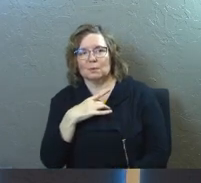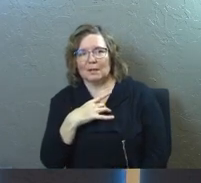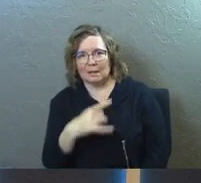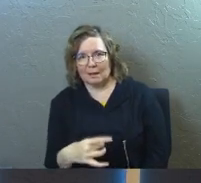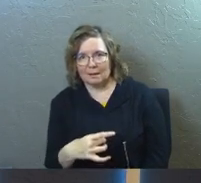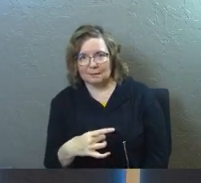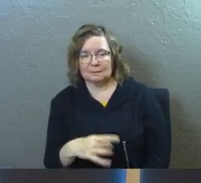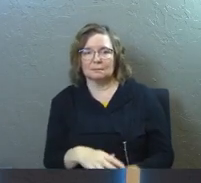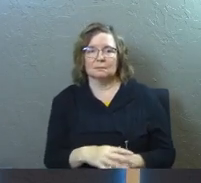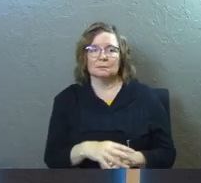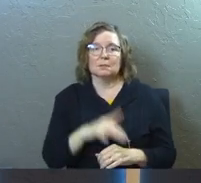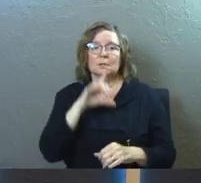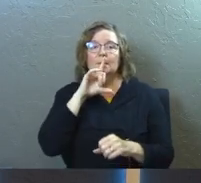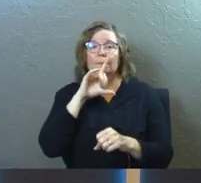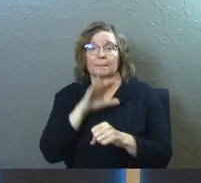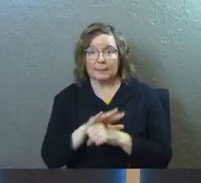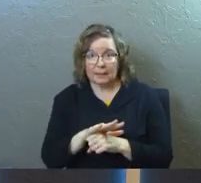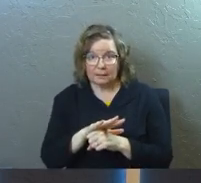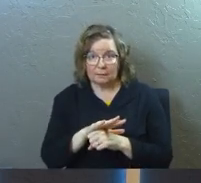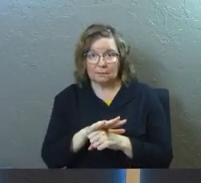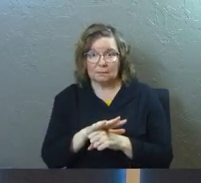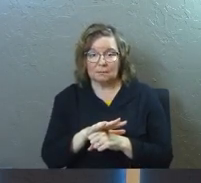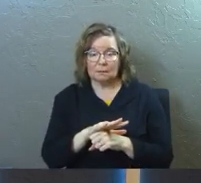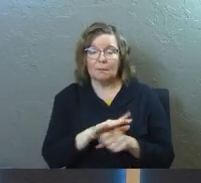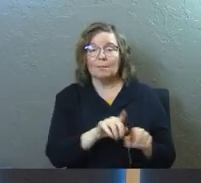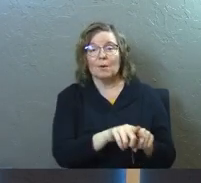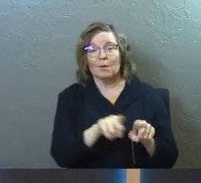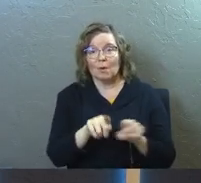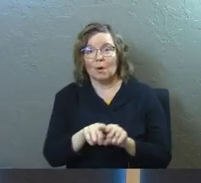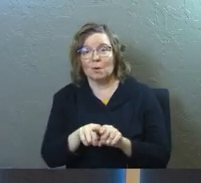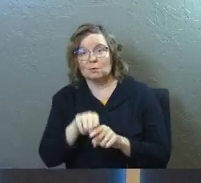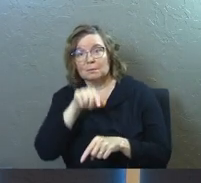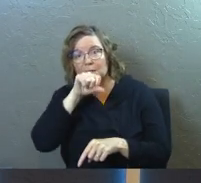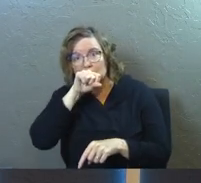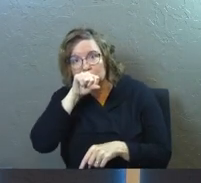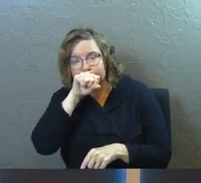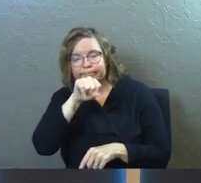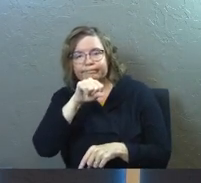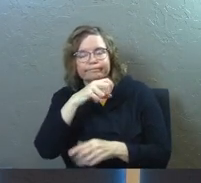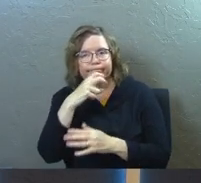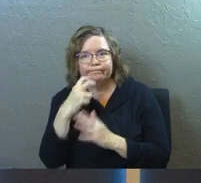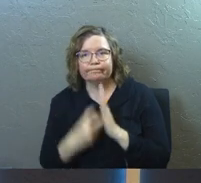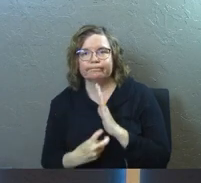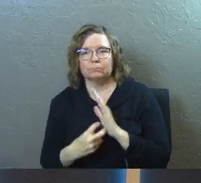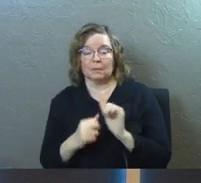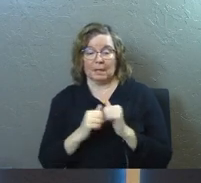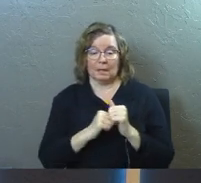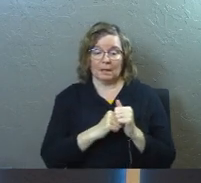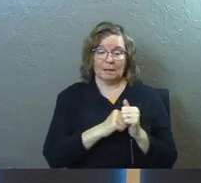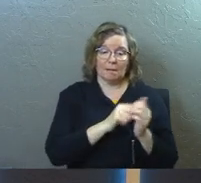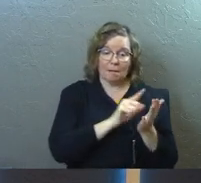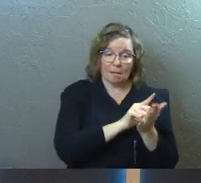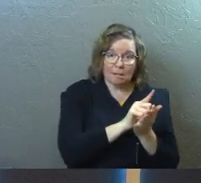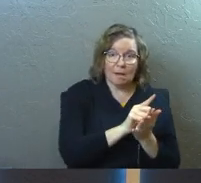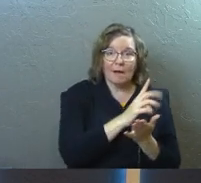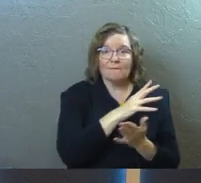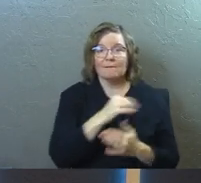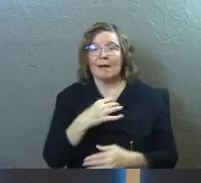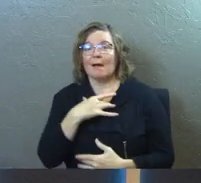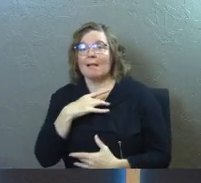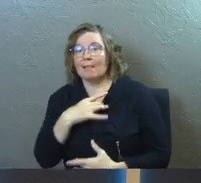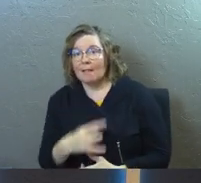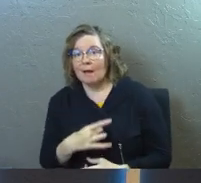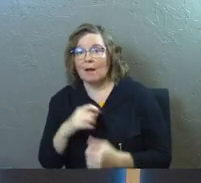We're called to be committed, but also to be passionate. In love and in like